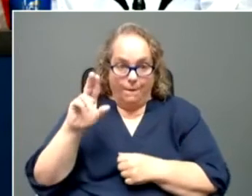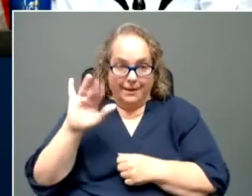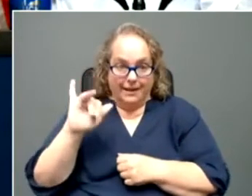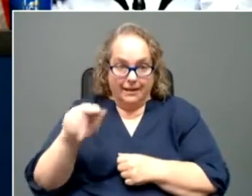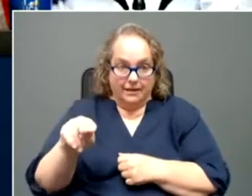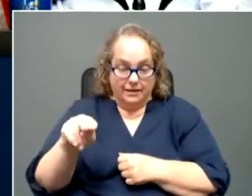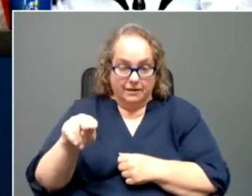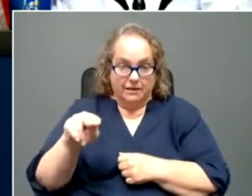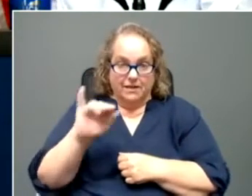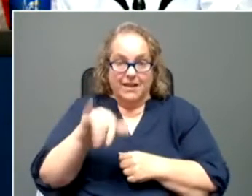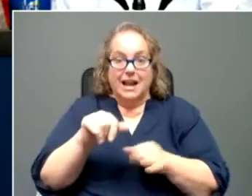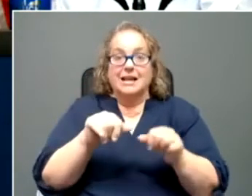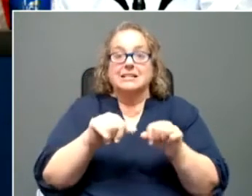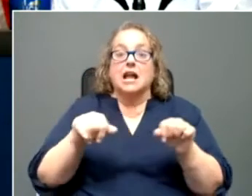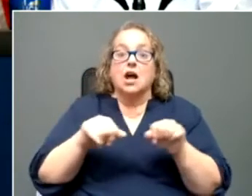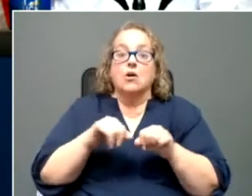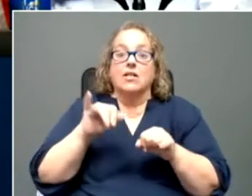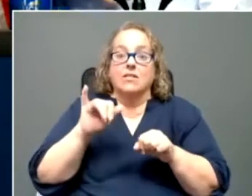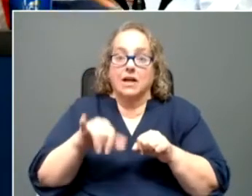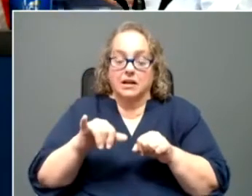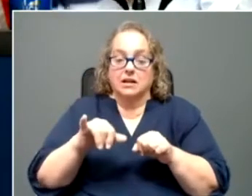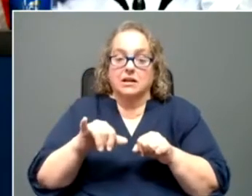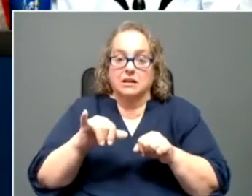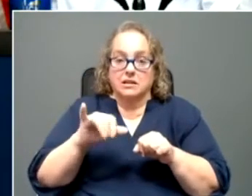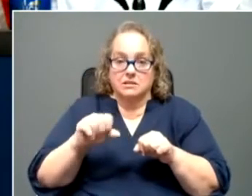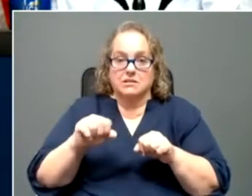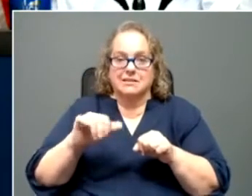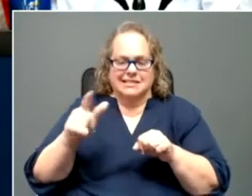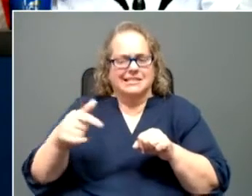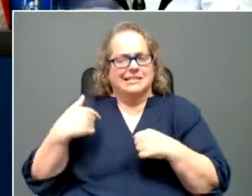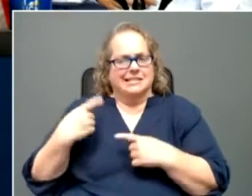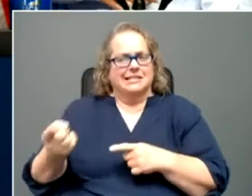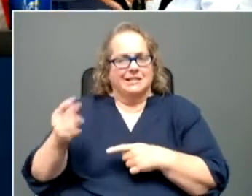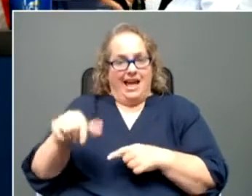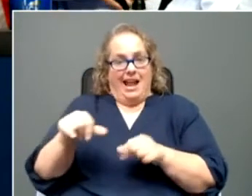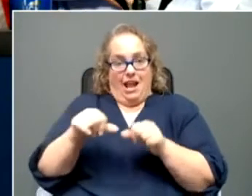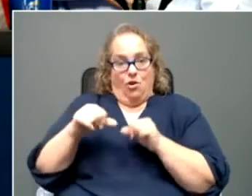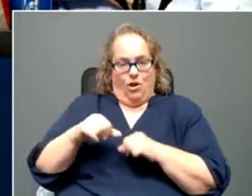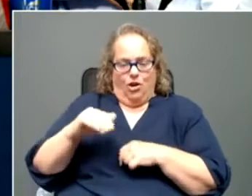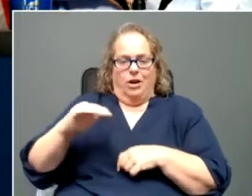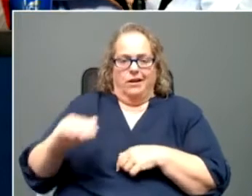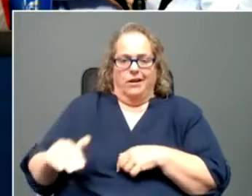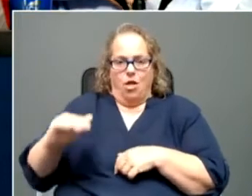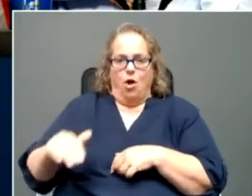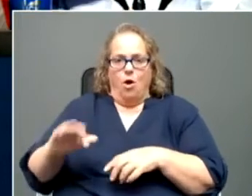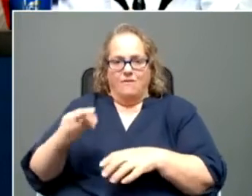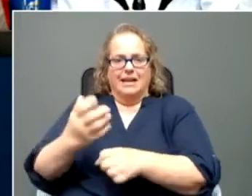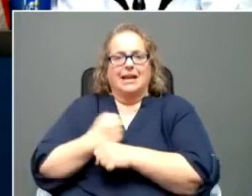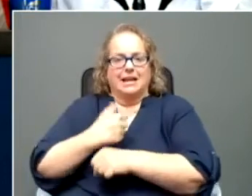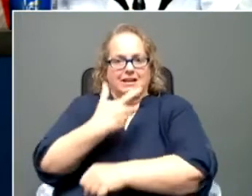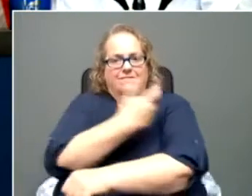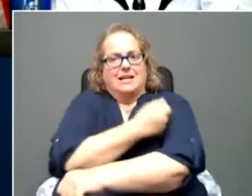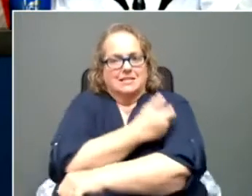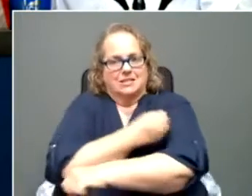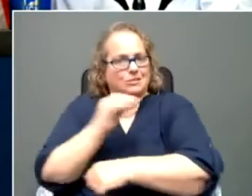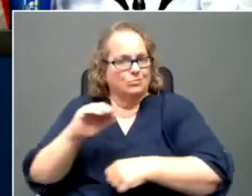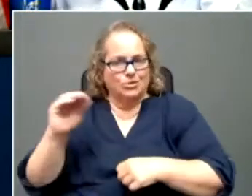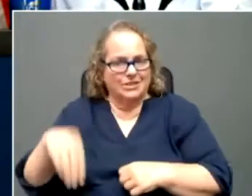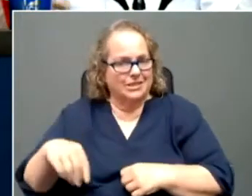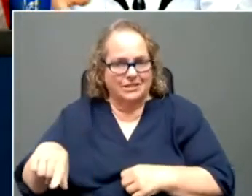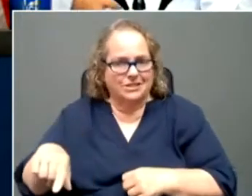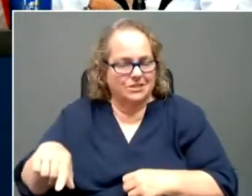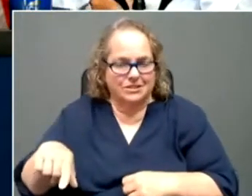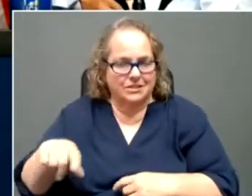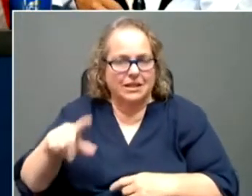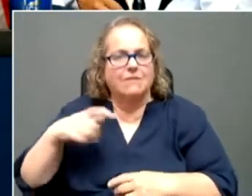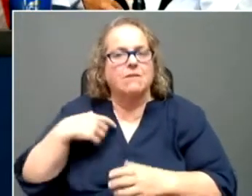uh, an area that is on the lower end of, uh, the, the vaccination, uh, percentages. So there's a lot